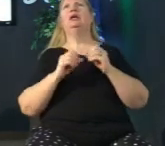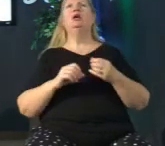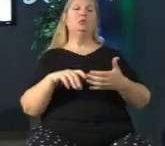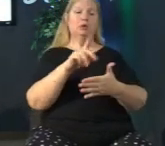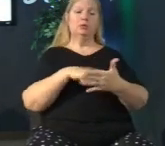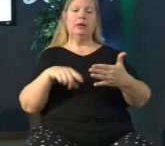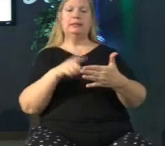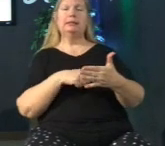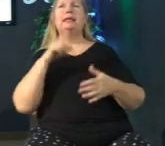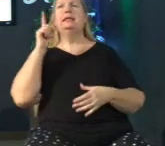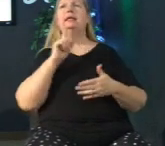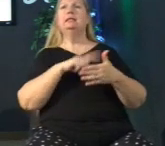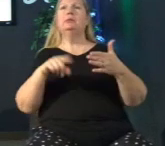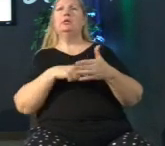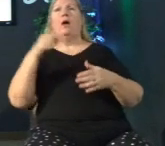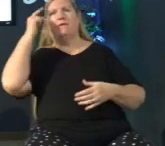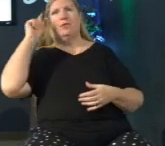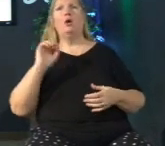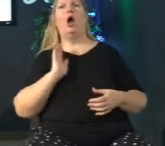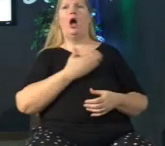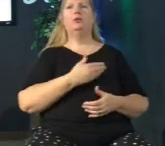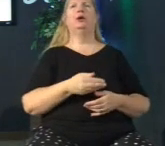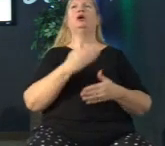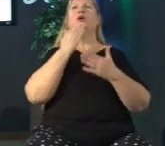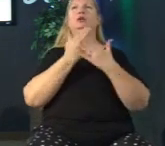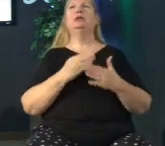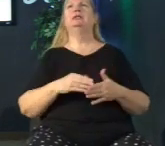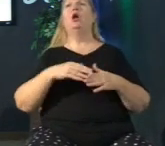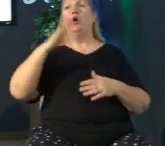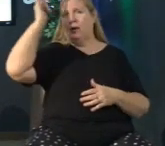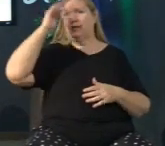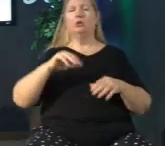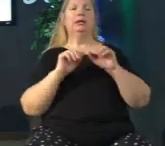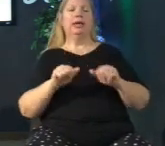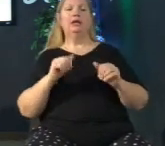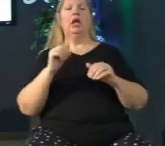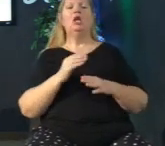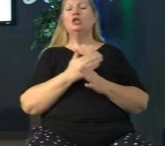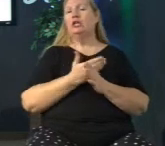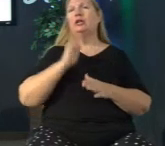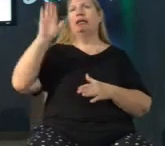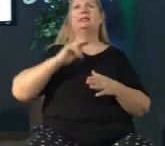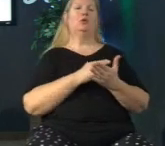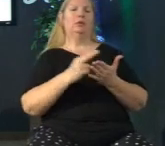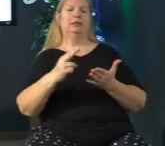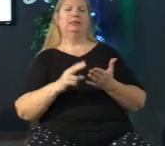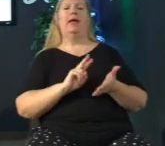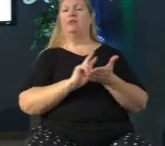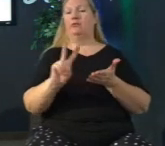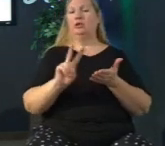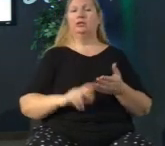disciplines us for our good that we may share in his holiness and listen to this key verse no